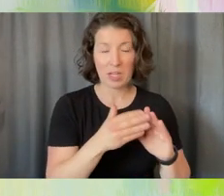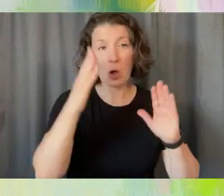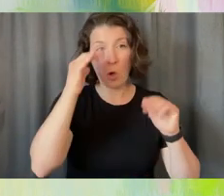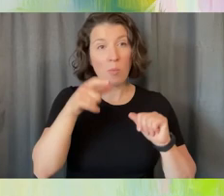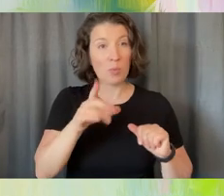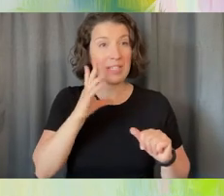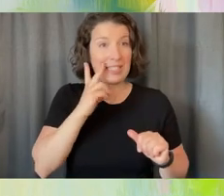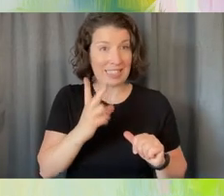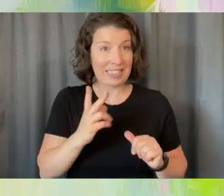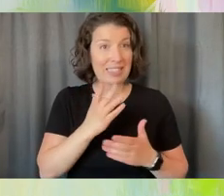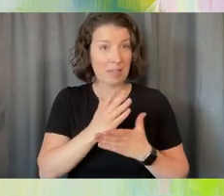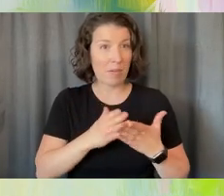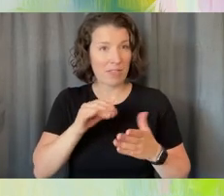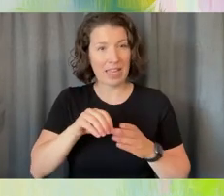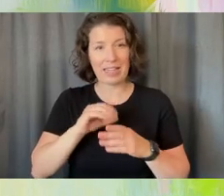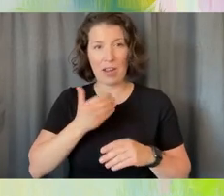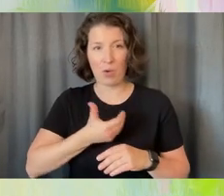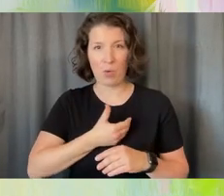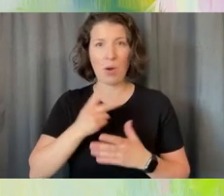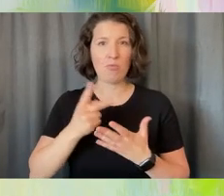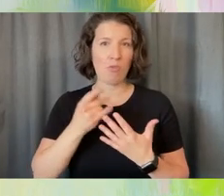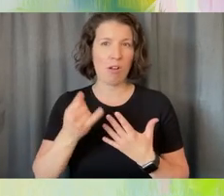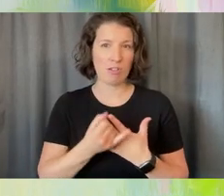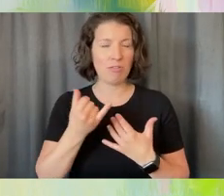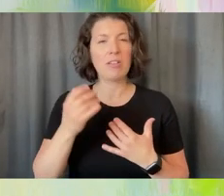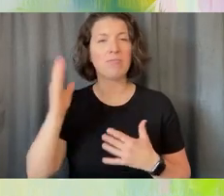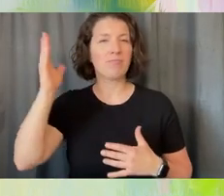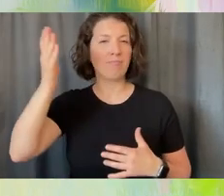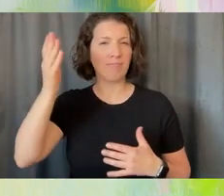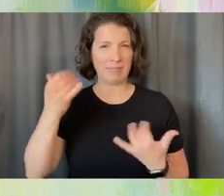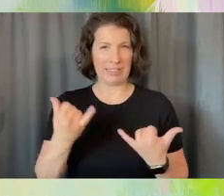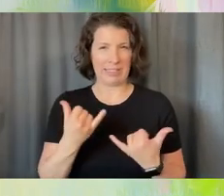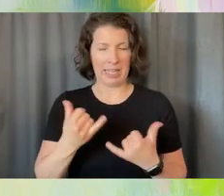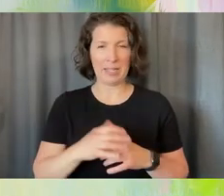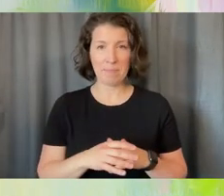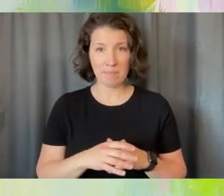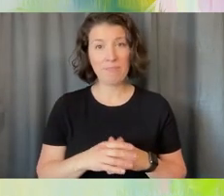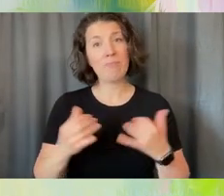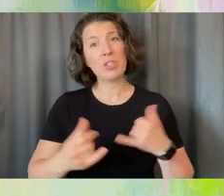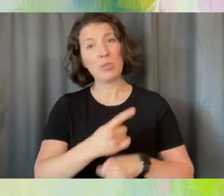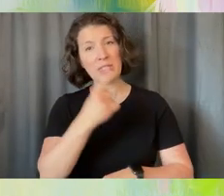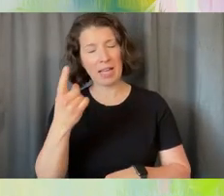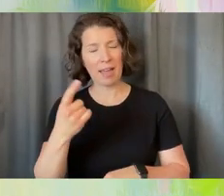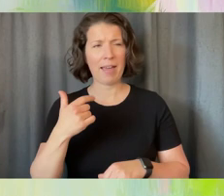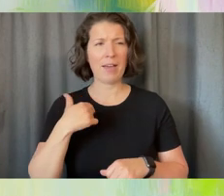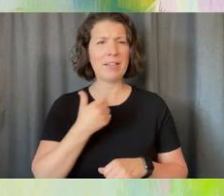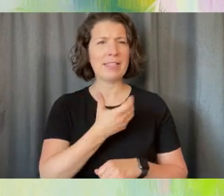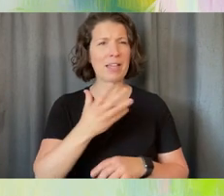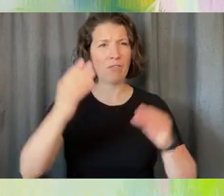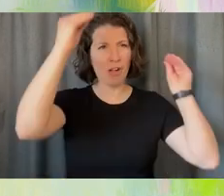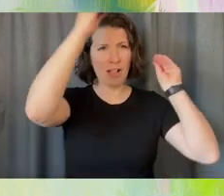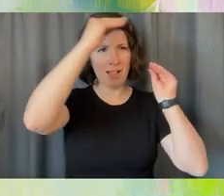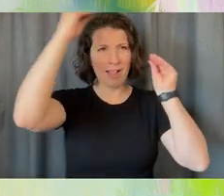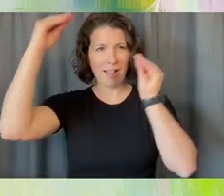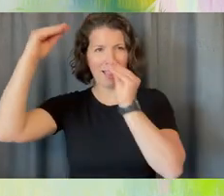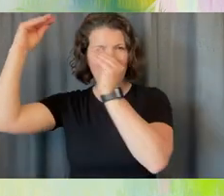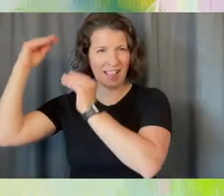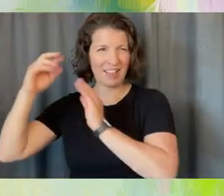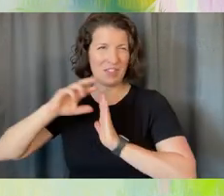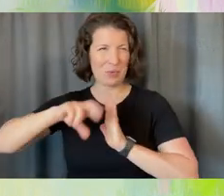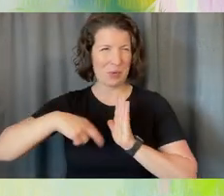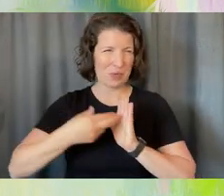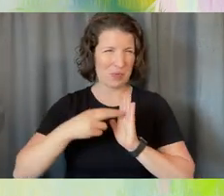our project today as well. So today I'm wearing several hats. For the last decade or so, I've been